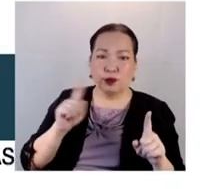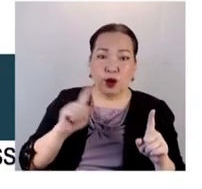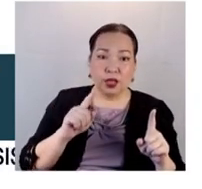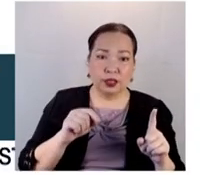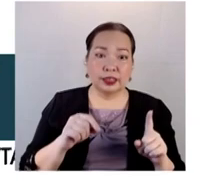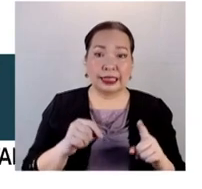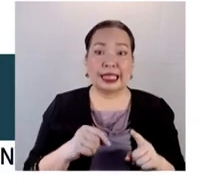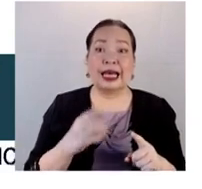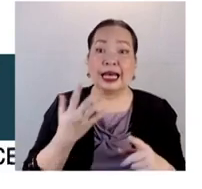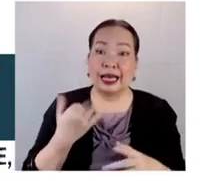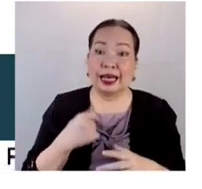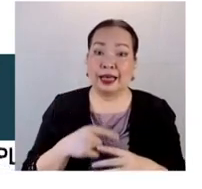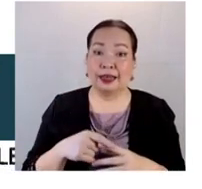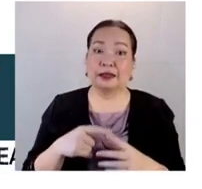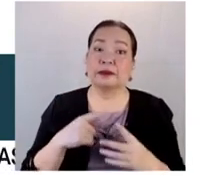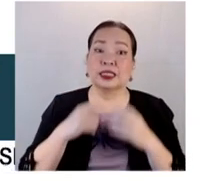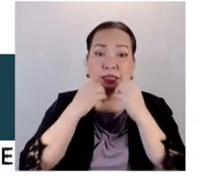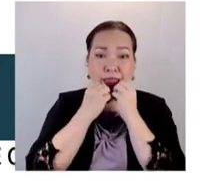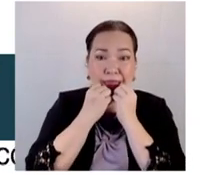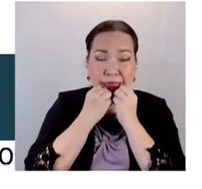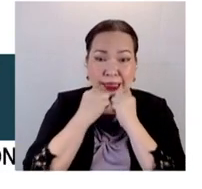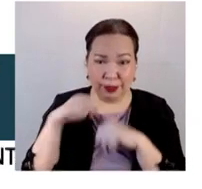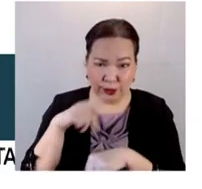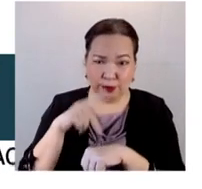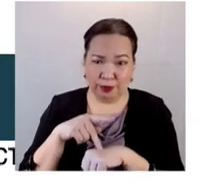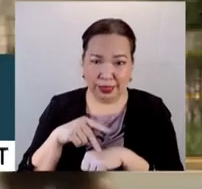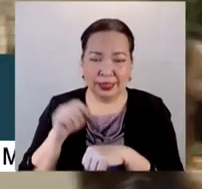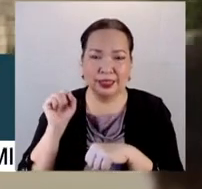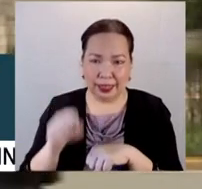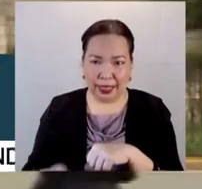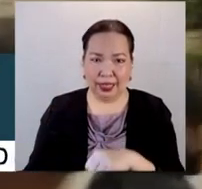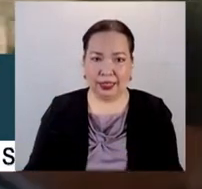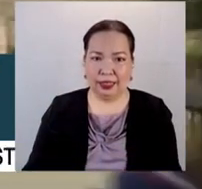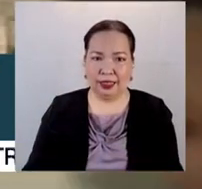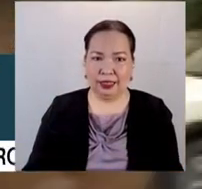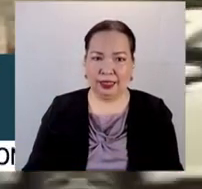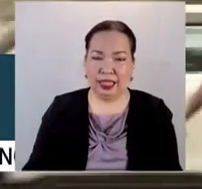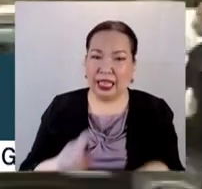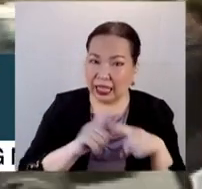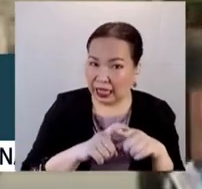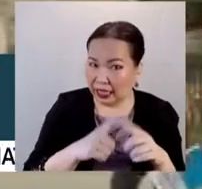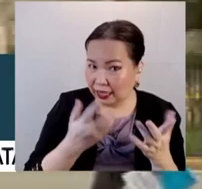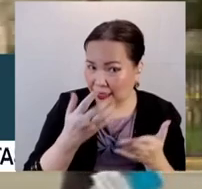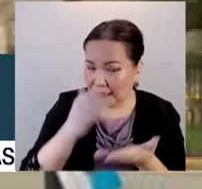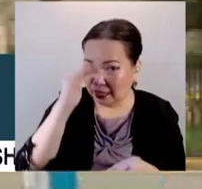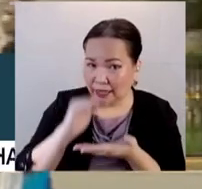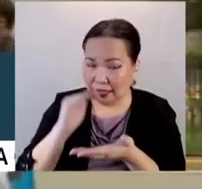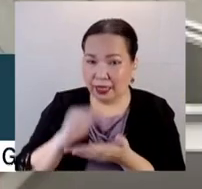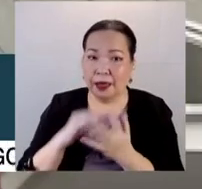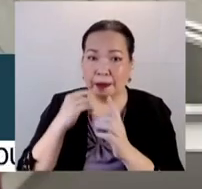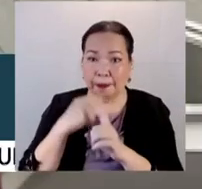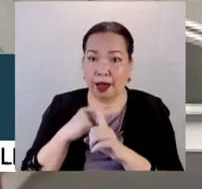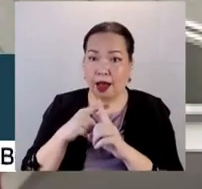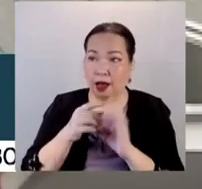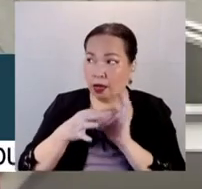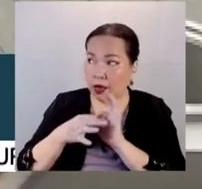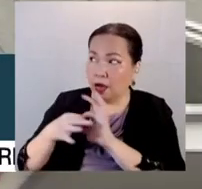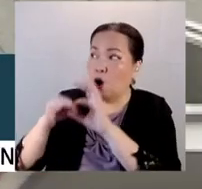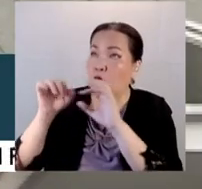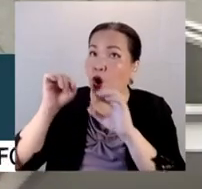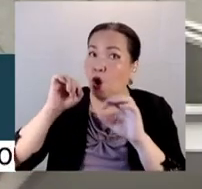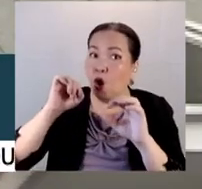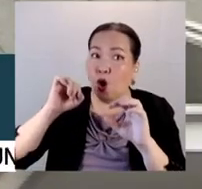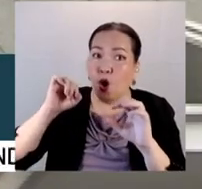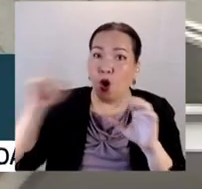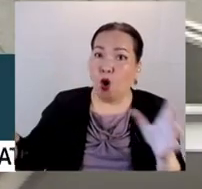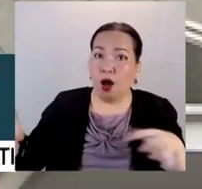ma'am. It will practically makakatipid ang sobrang publiko. Number two po, masisigurado namin ang integrity at credibilidad ng aming